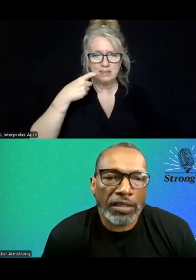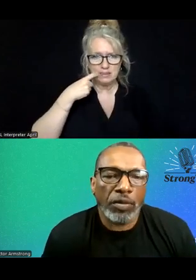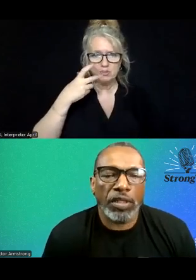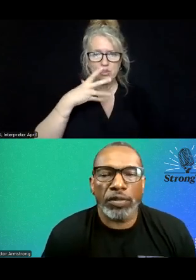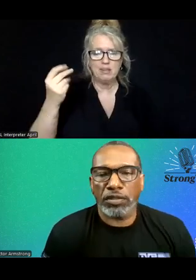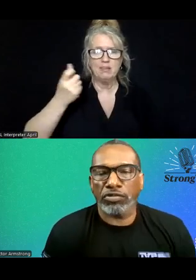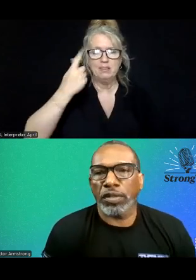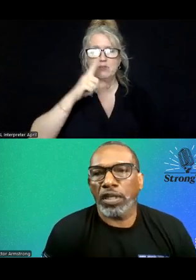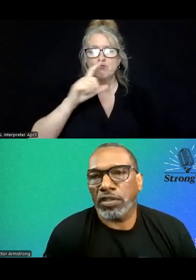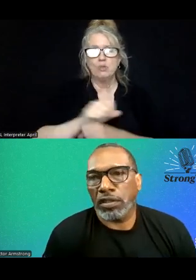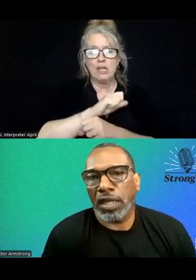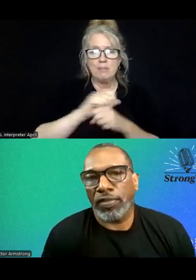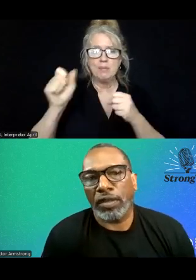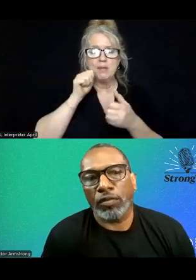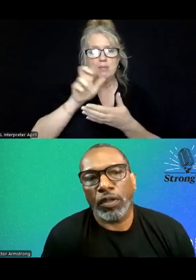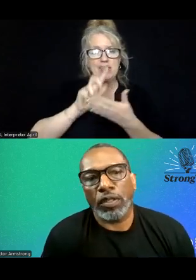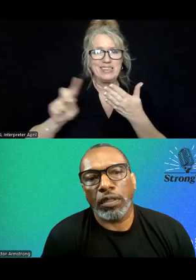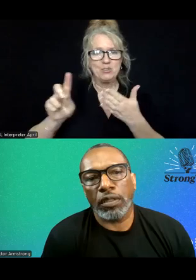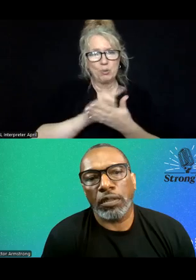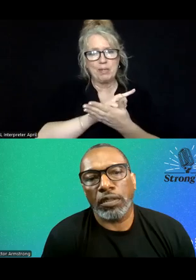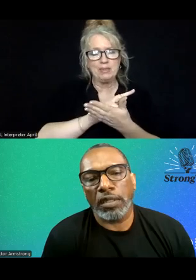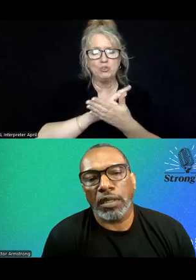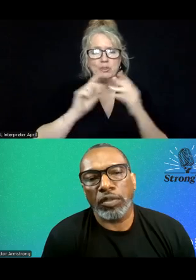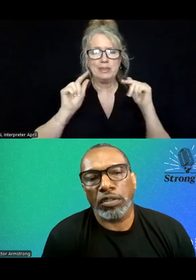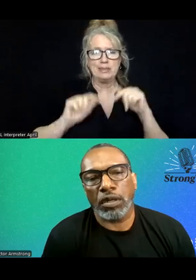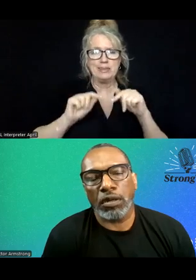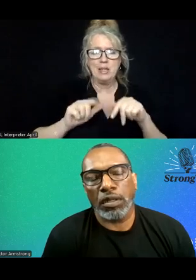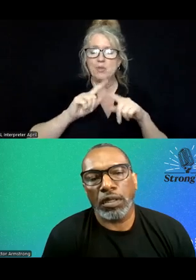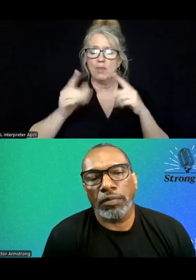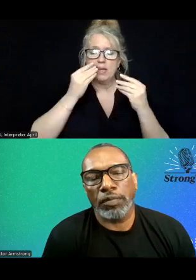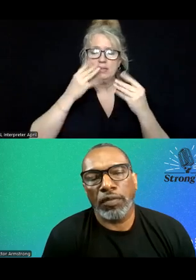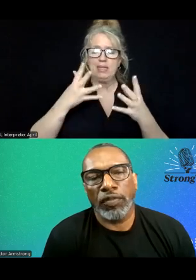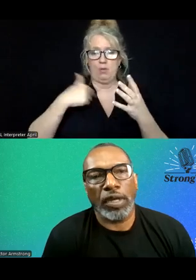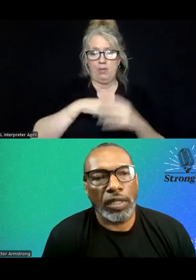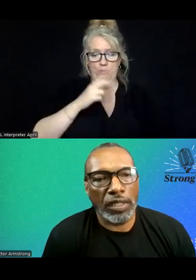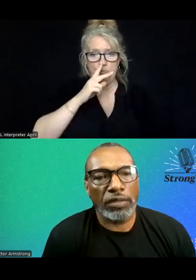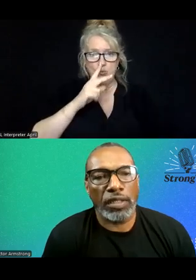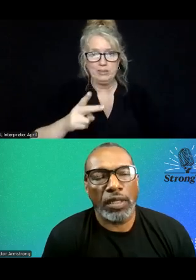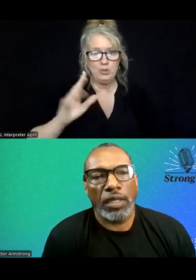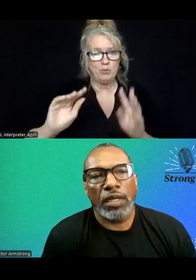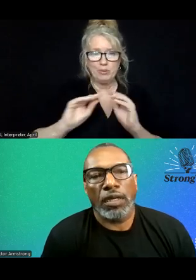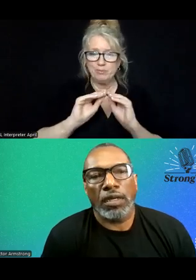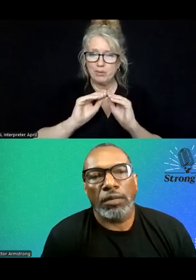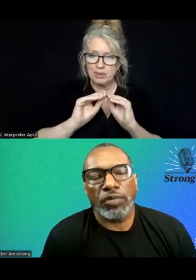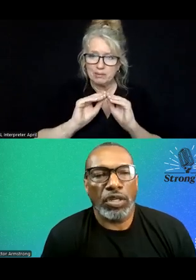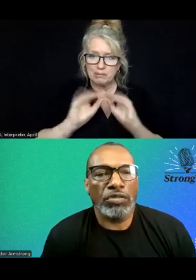in reality, what we deal with is discrimination. And I think what the data that we saw very clearly